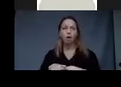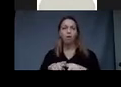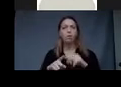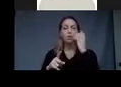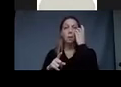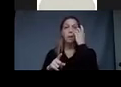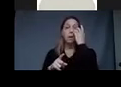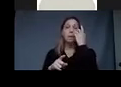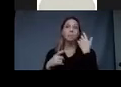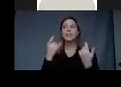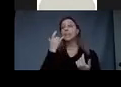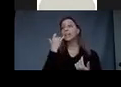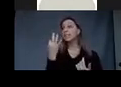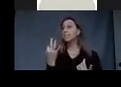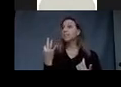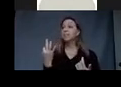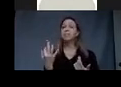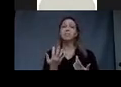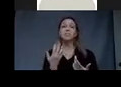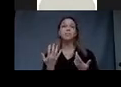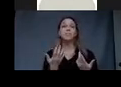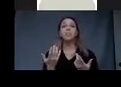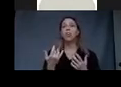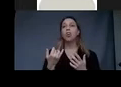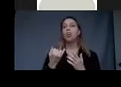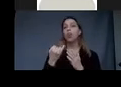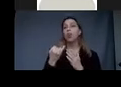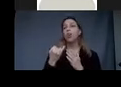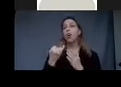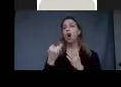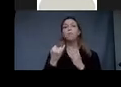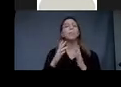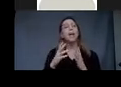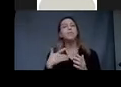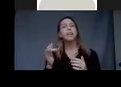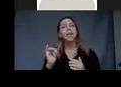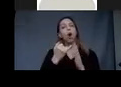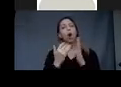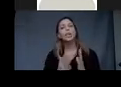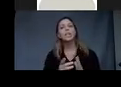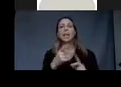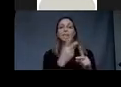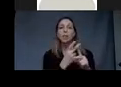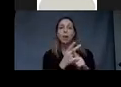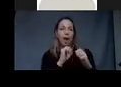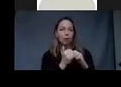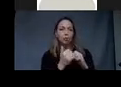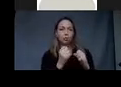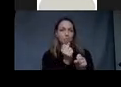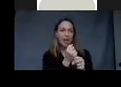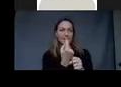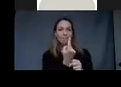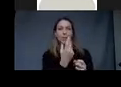when, when somehow artists have figured out how to make something glorious out